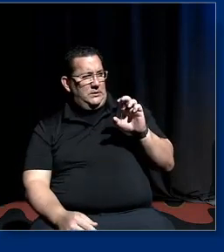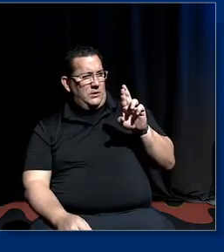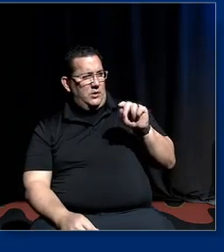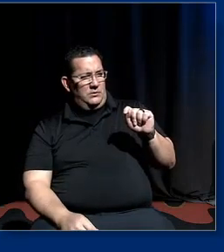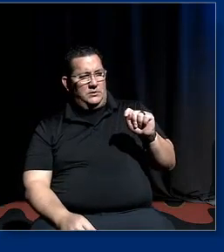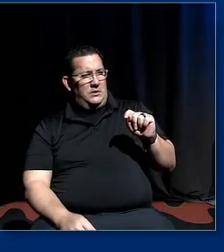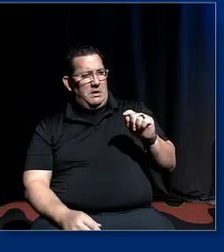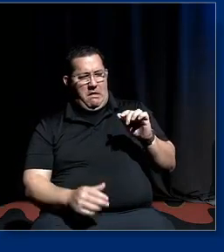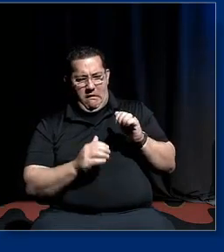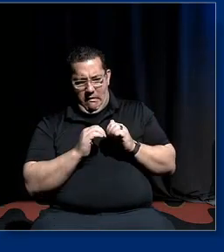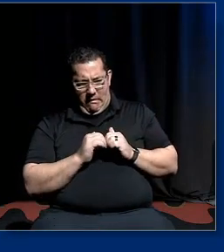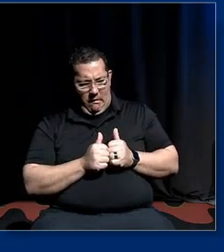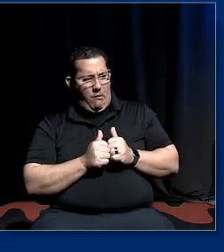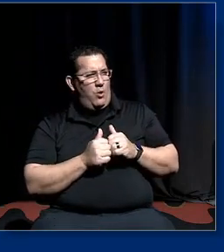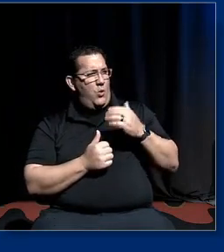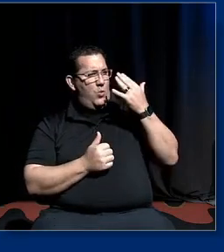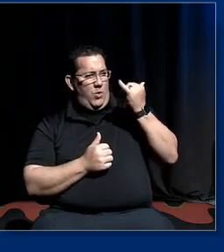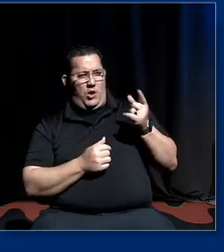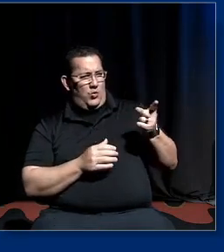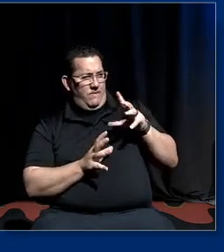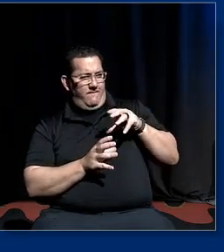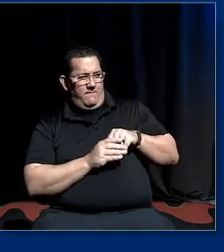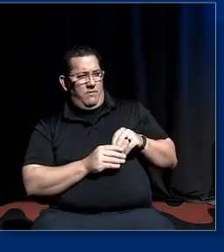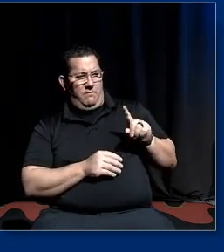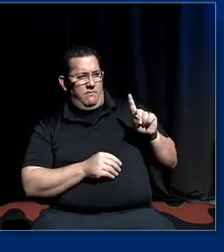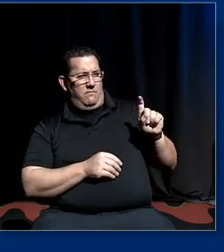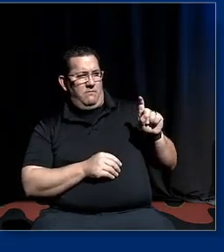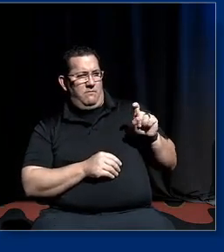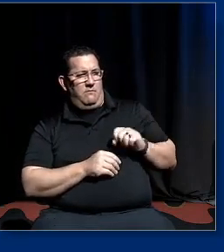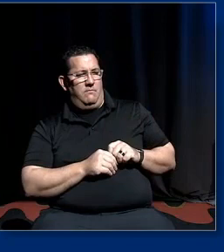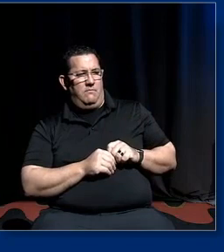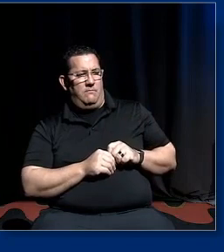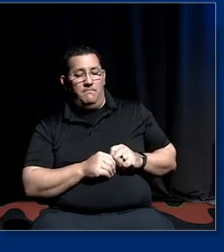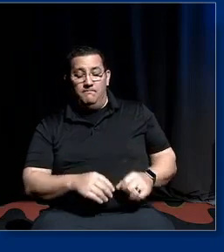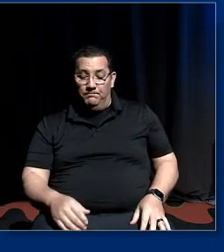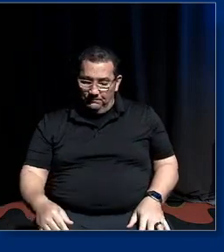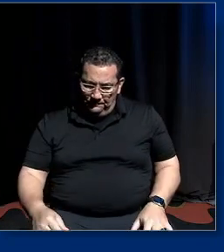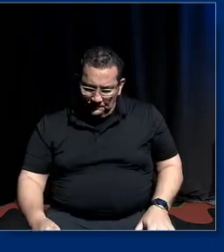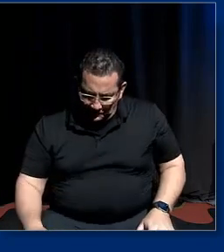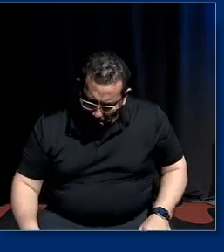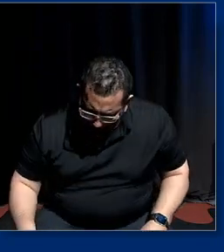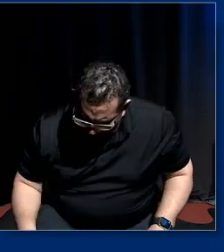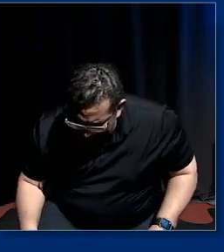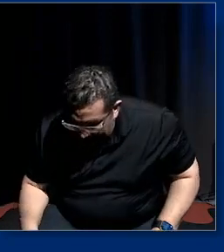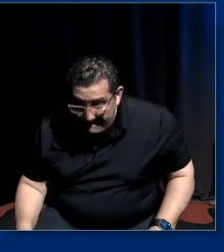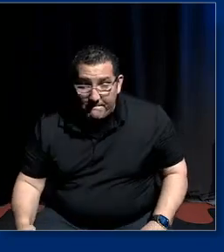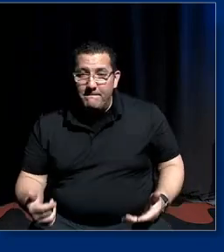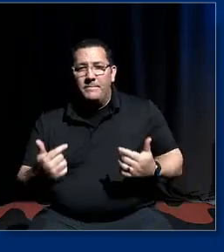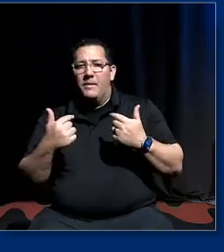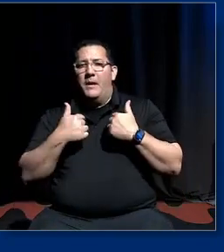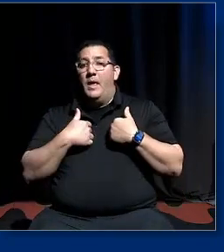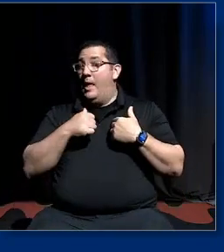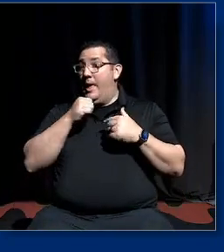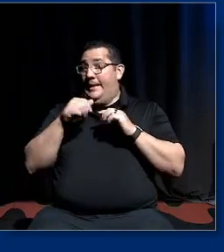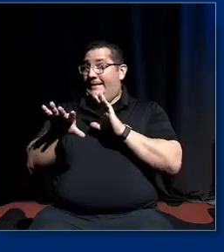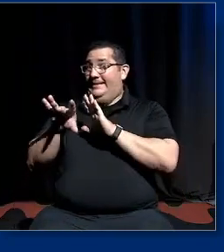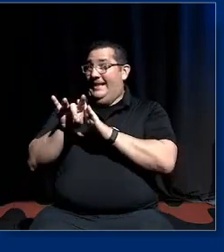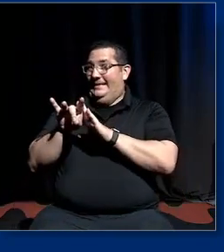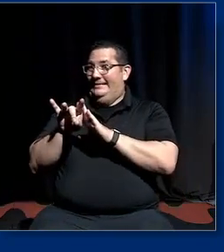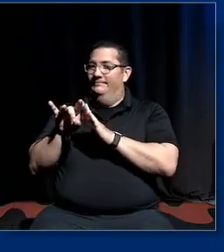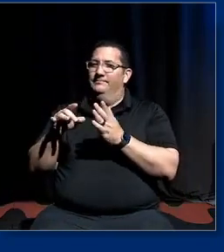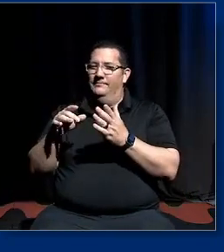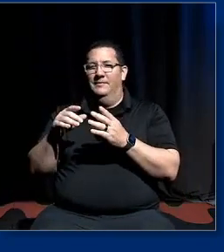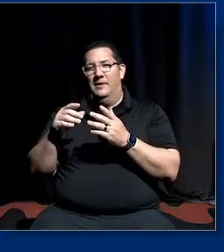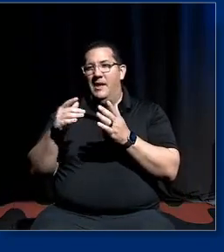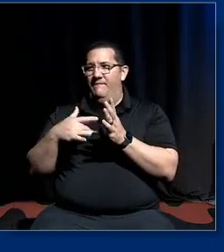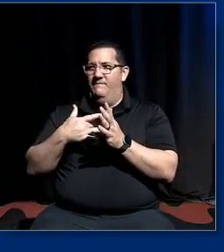and why did you become involved with this topic well i i didn't i didn't select it it kind